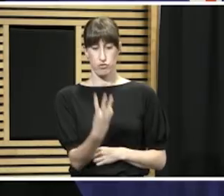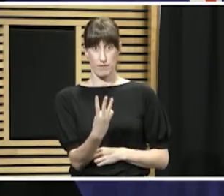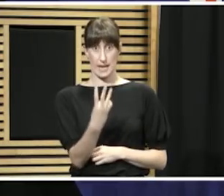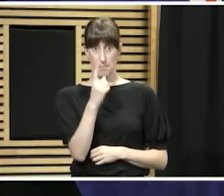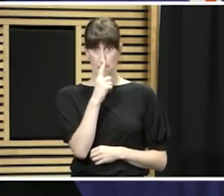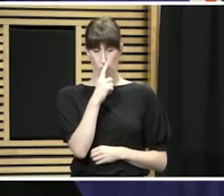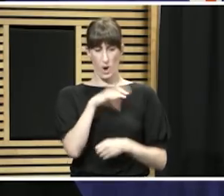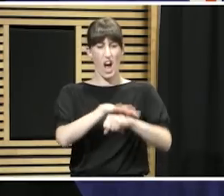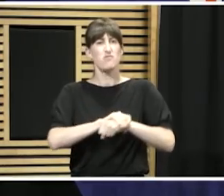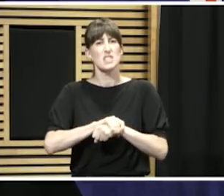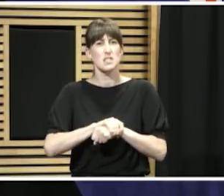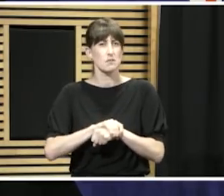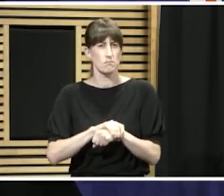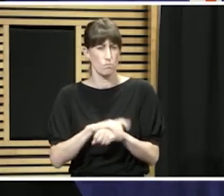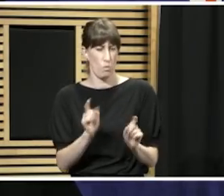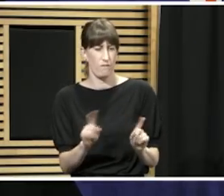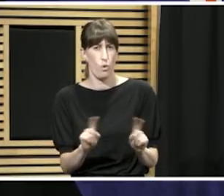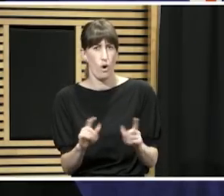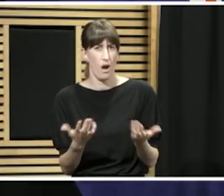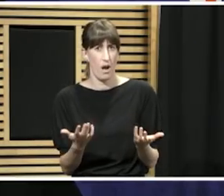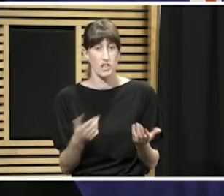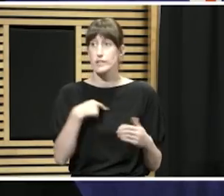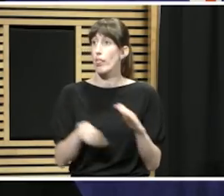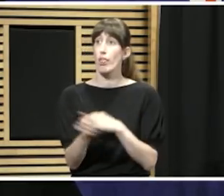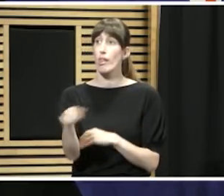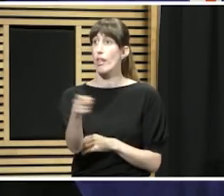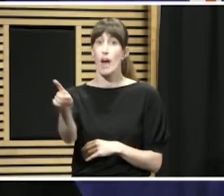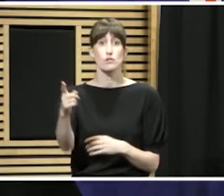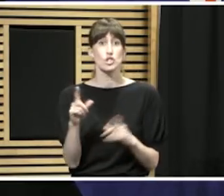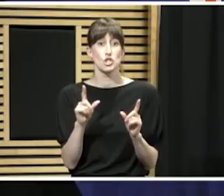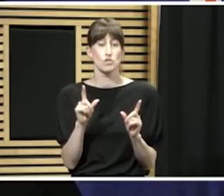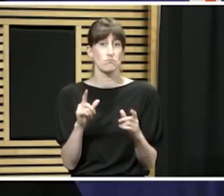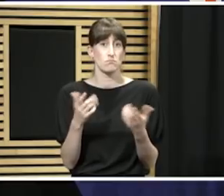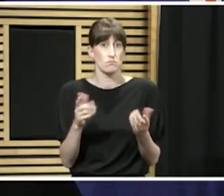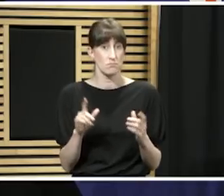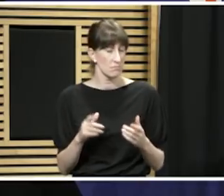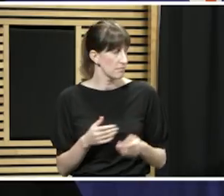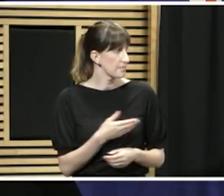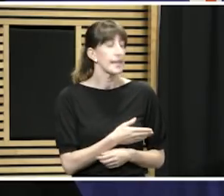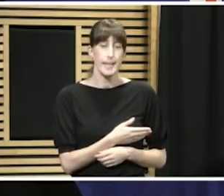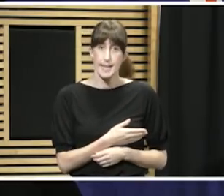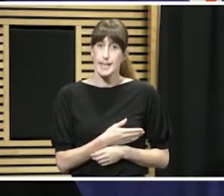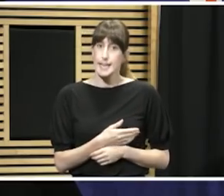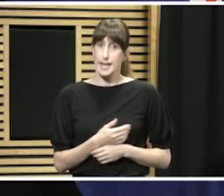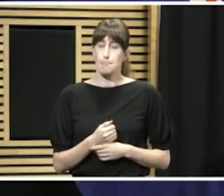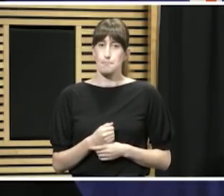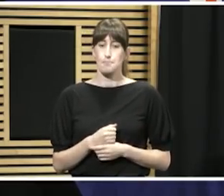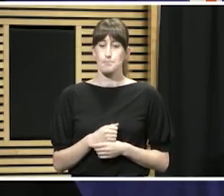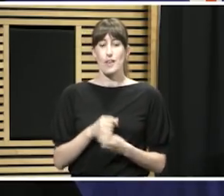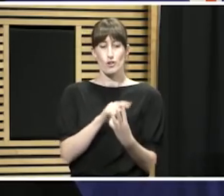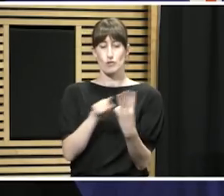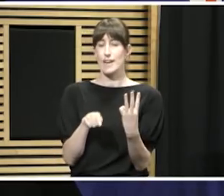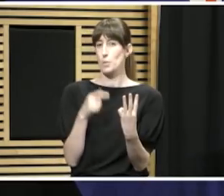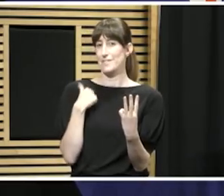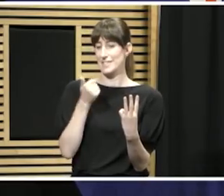arrested? What were they doing? Were they just out and about and they shouldn't have been? Yeah, they were out and about. They'd come to our notice before. As per our